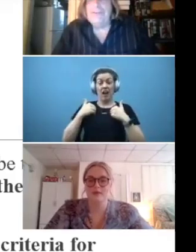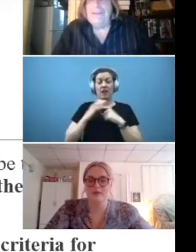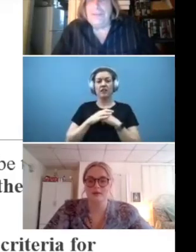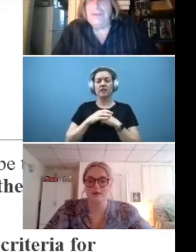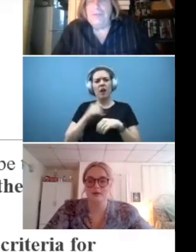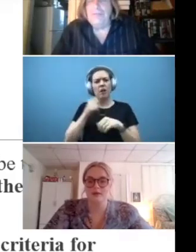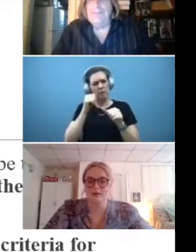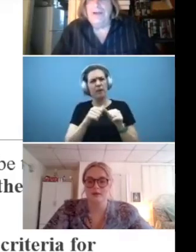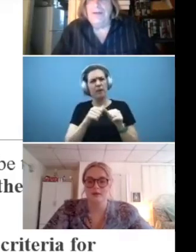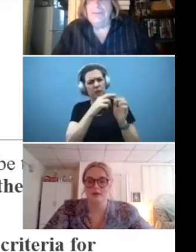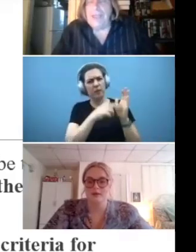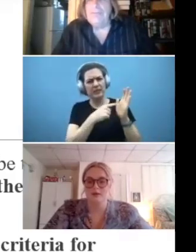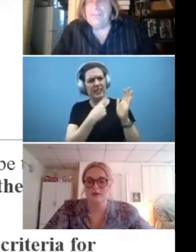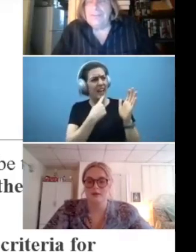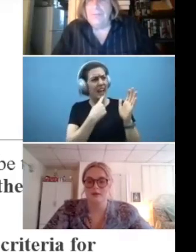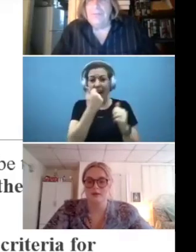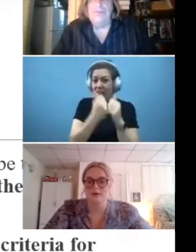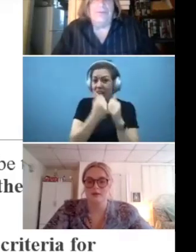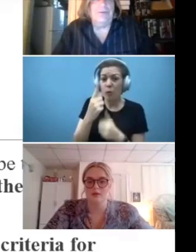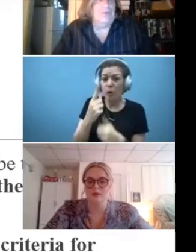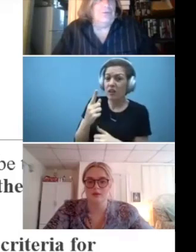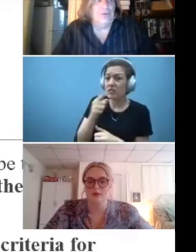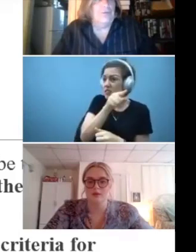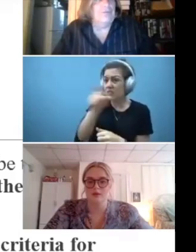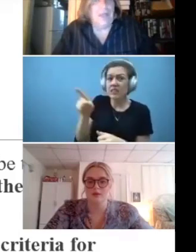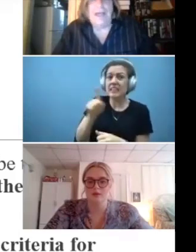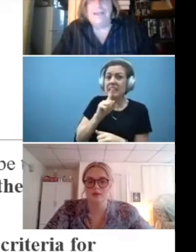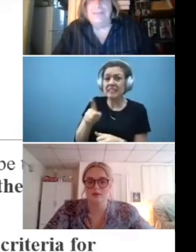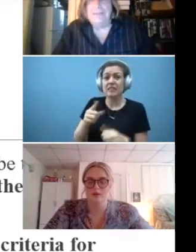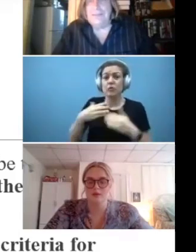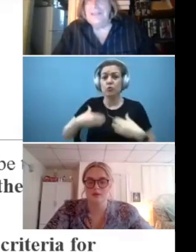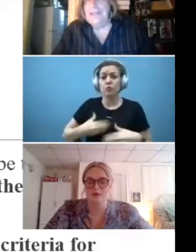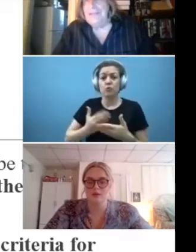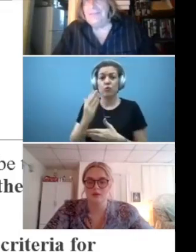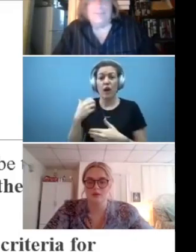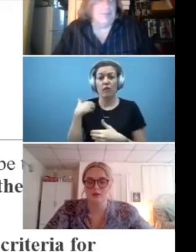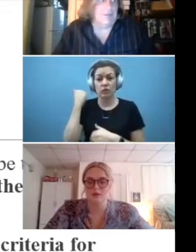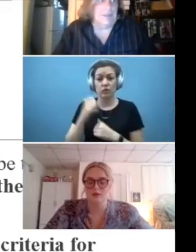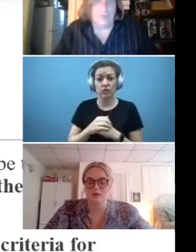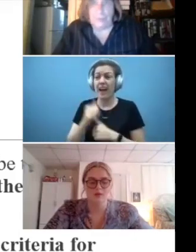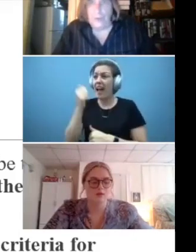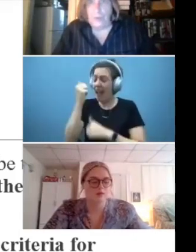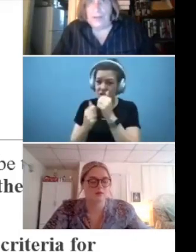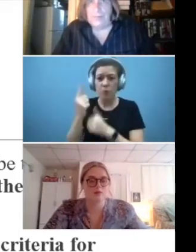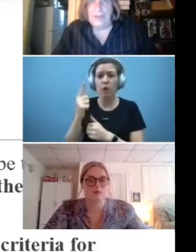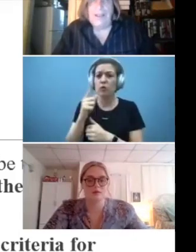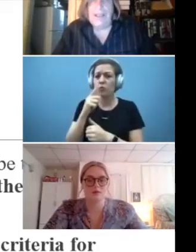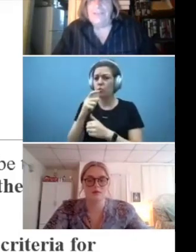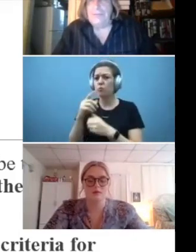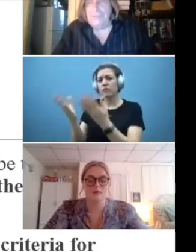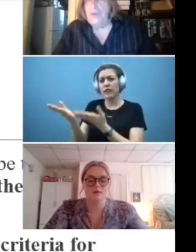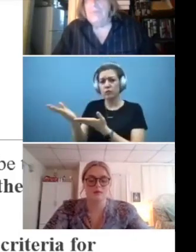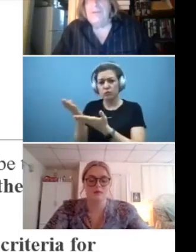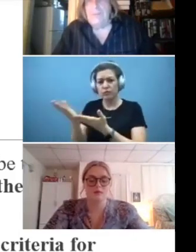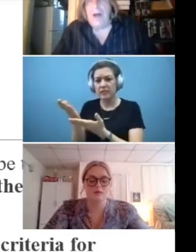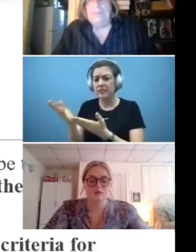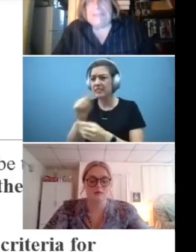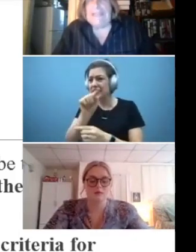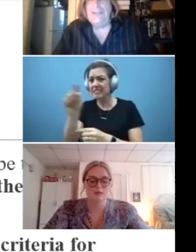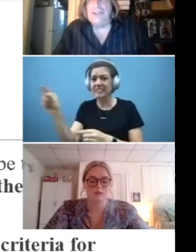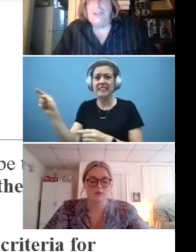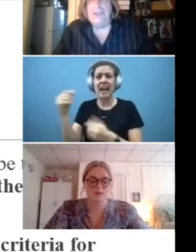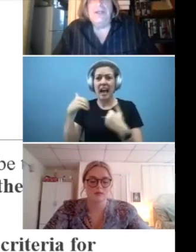person is a human rights officer. Every single person who serves clients in psychiatric facilities or programs has an affirmative